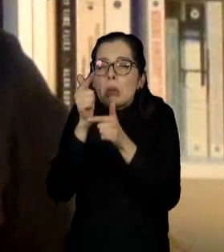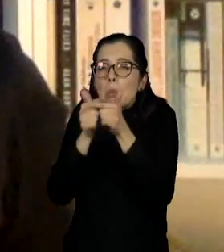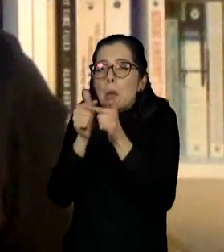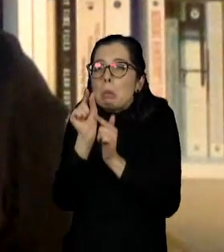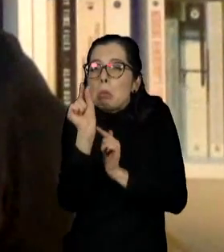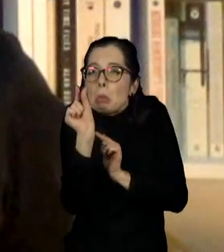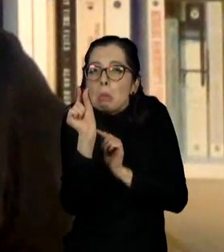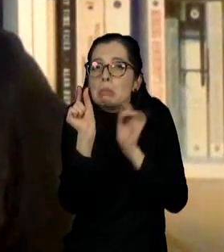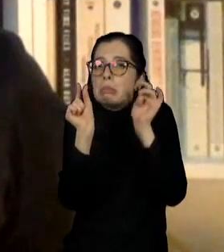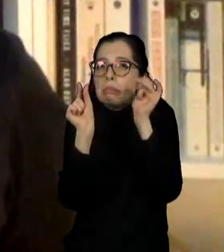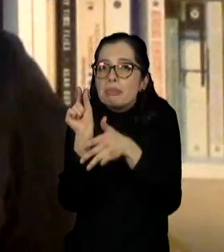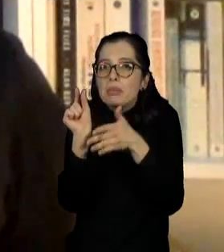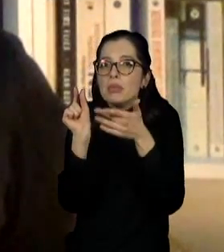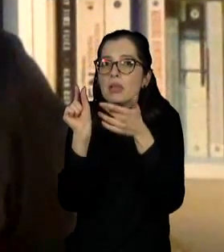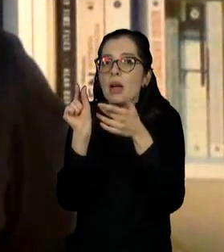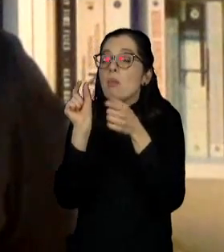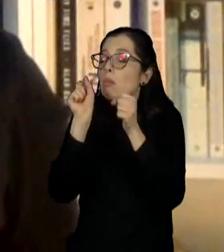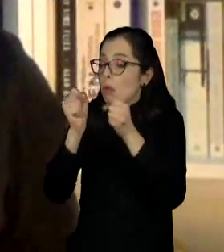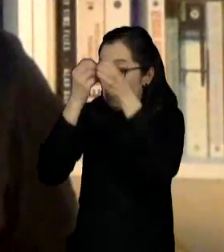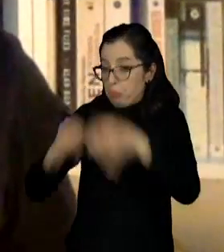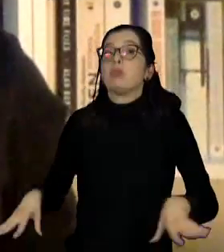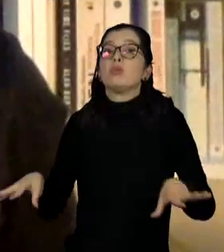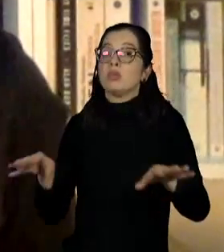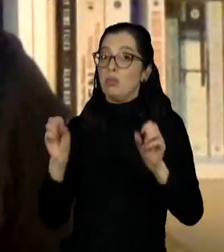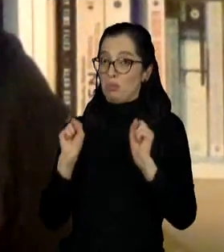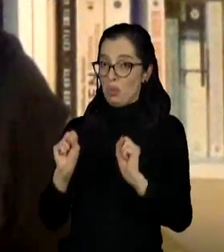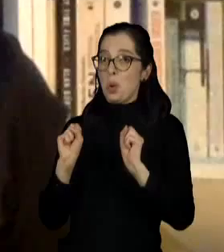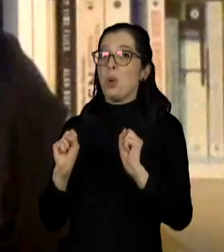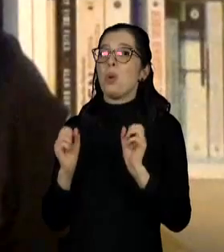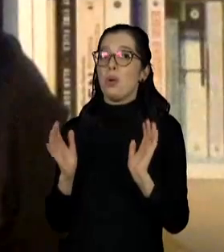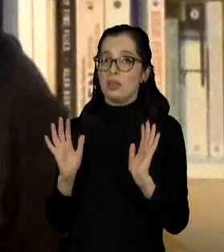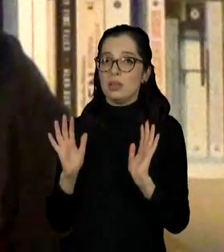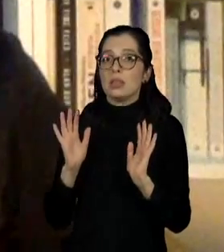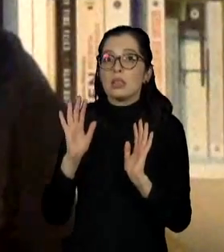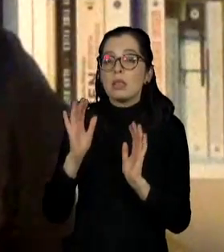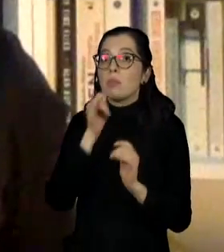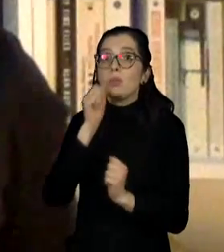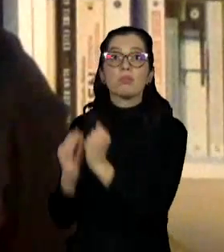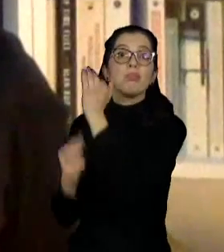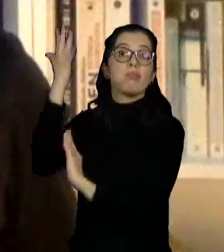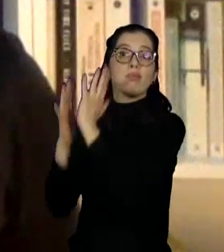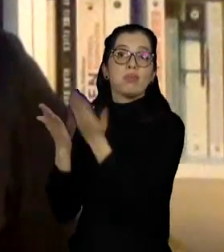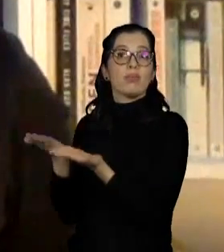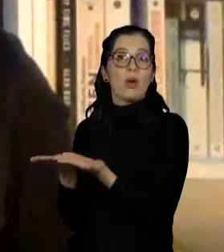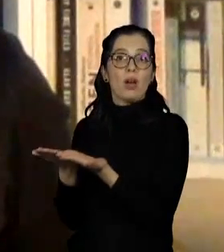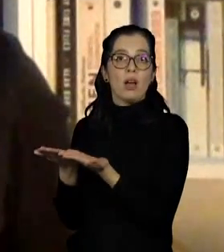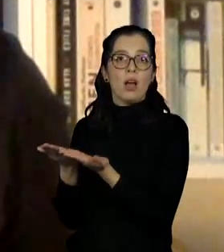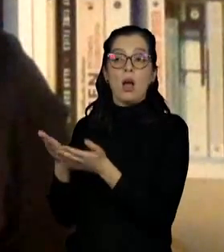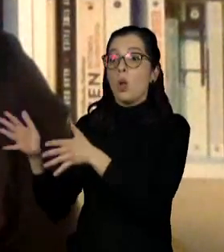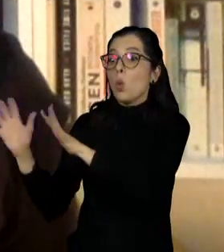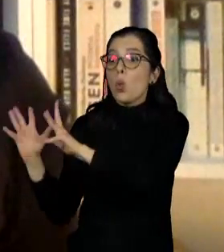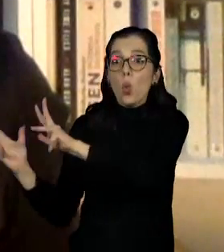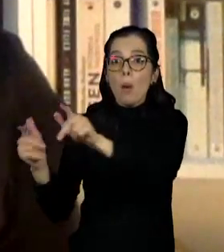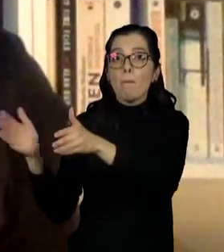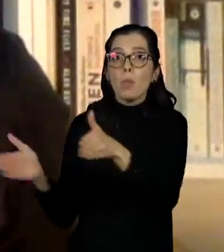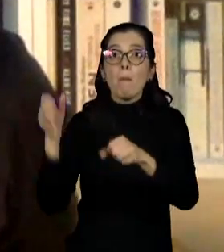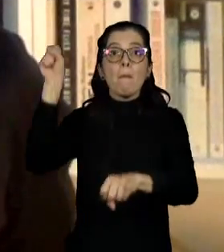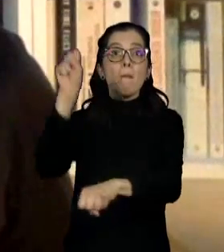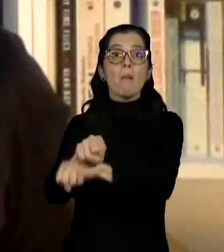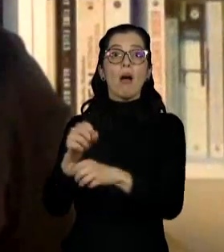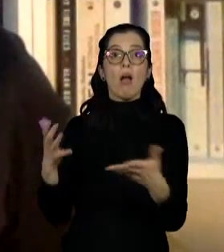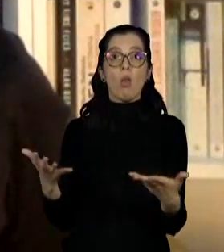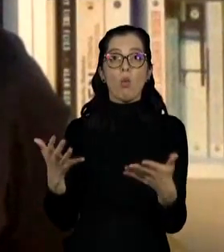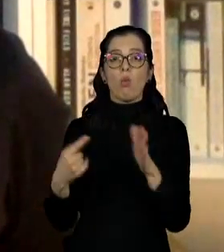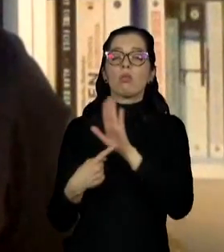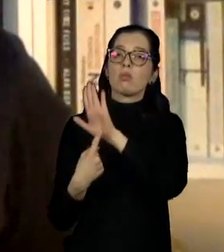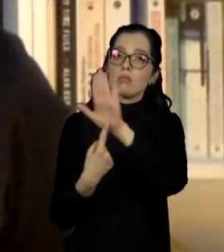in that pipeline because if that choke point has a hazard of some sort of fire then the entire production seizes. So